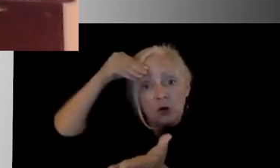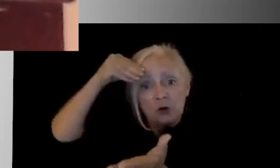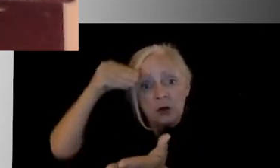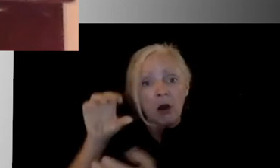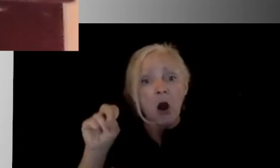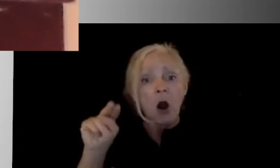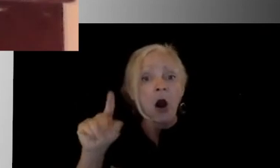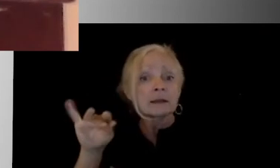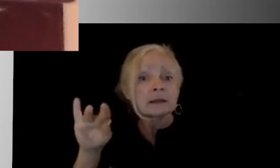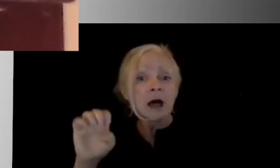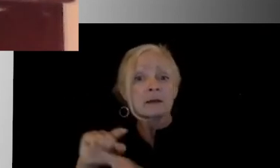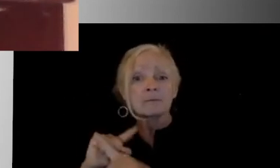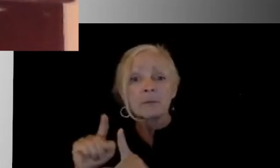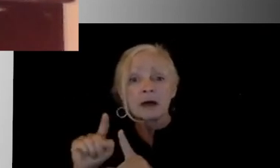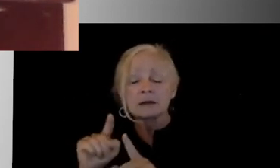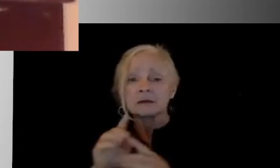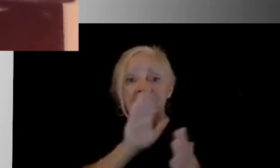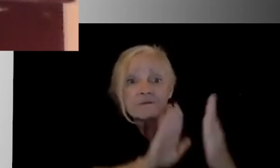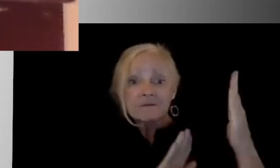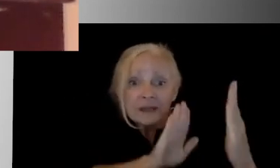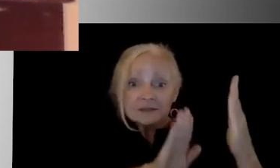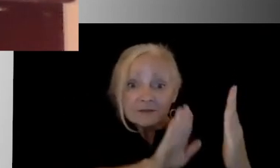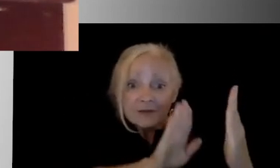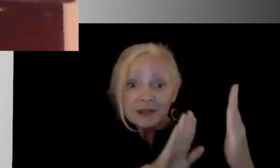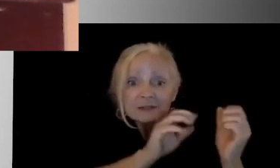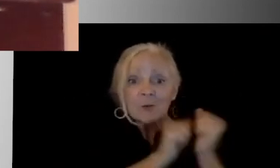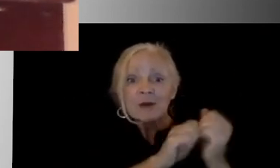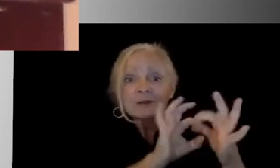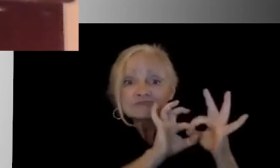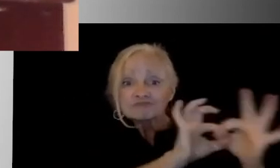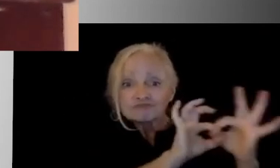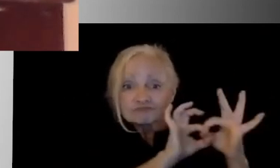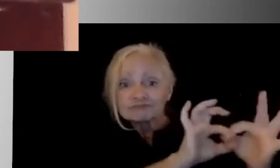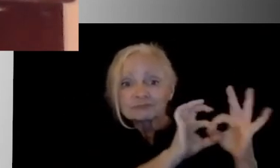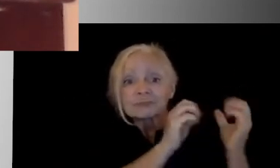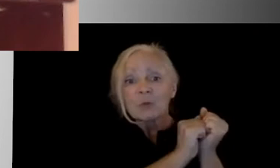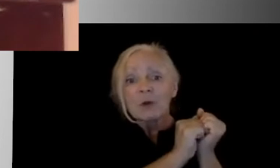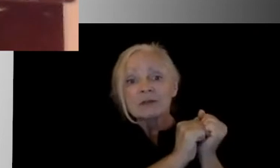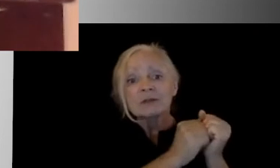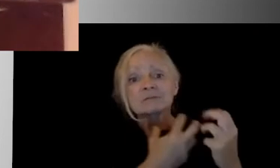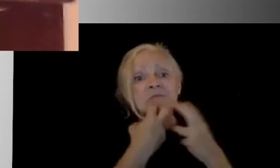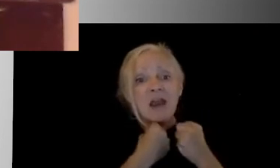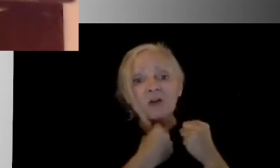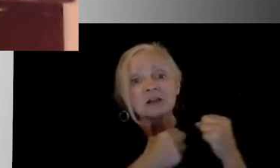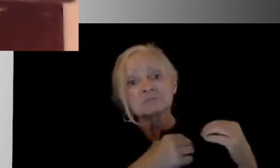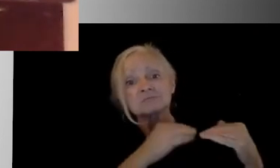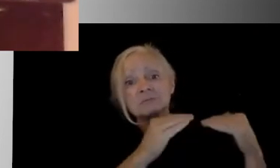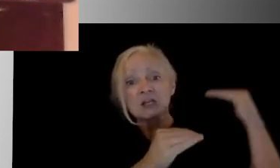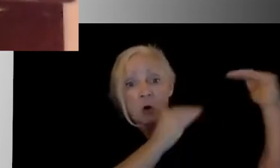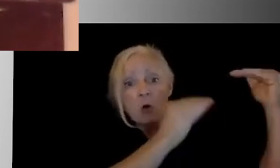schoolhouse, with that relationship that is being built with that caring adult, the teacher is the best place for our students to learn.